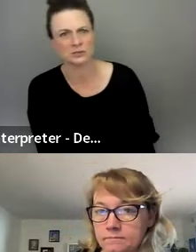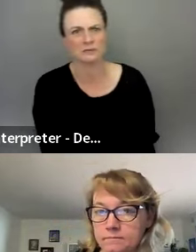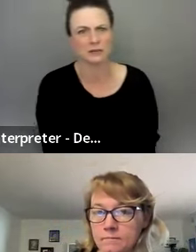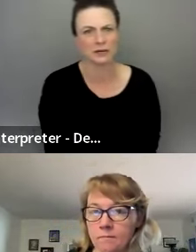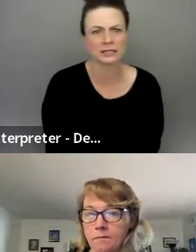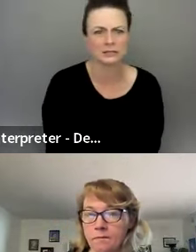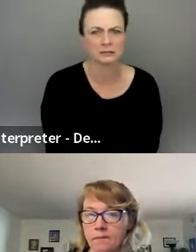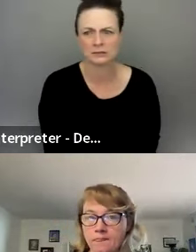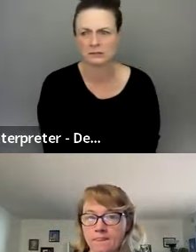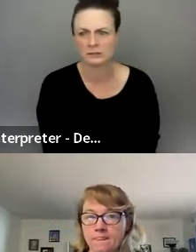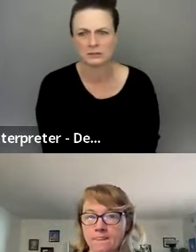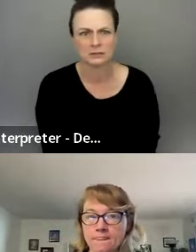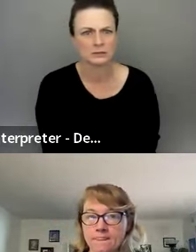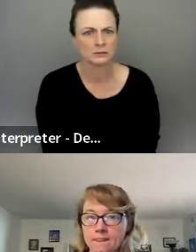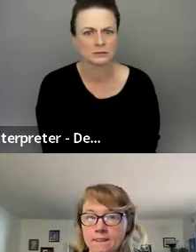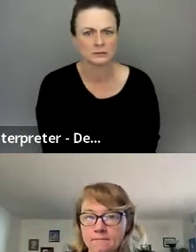than others. So it varied.